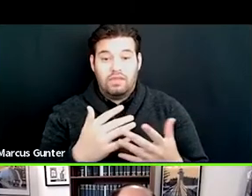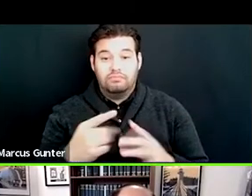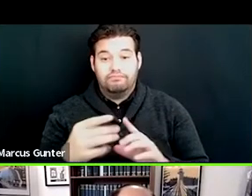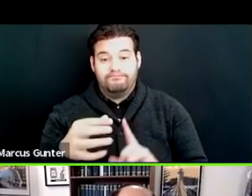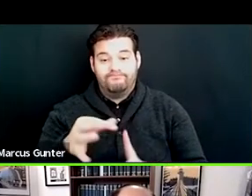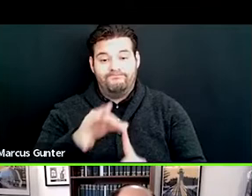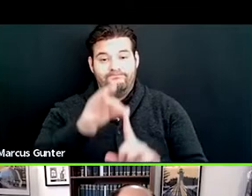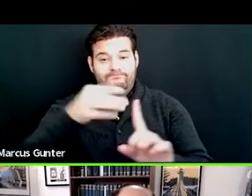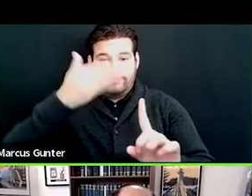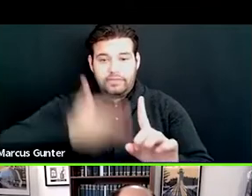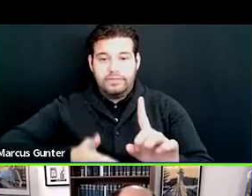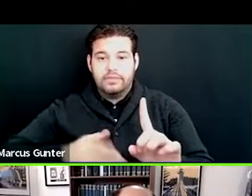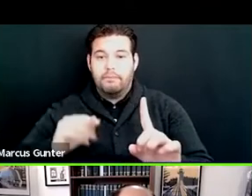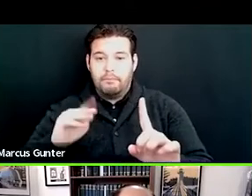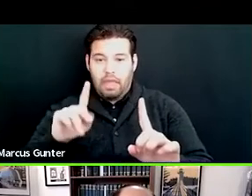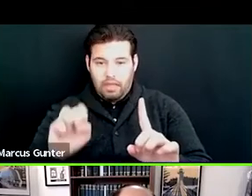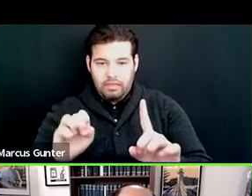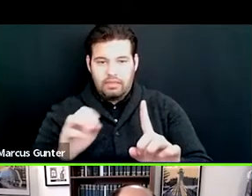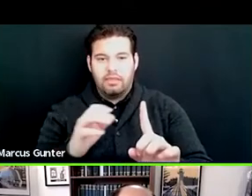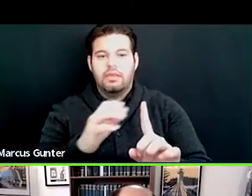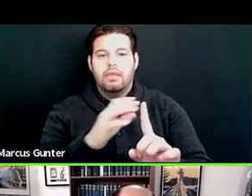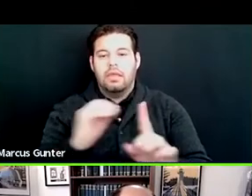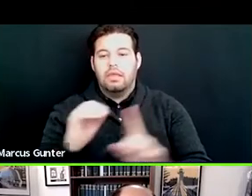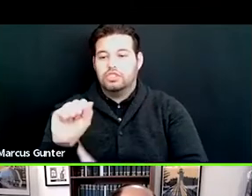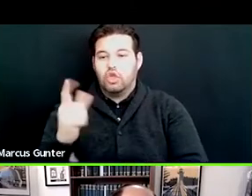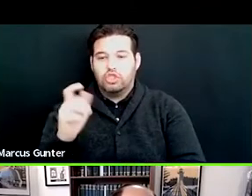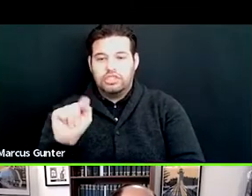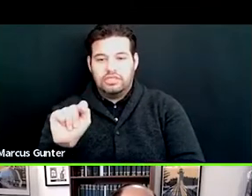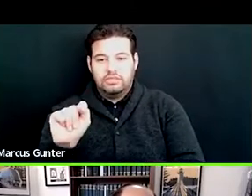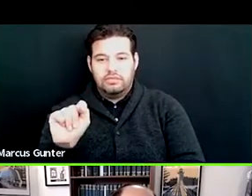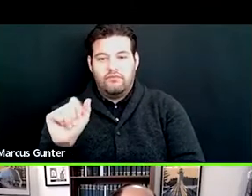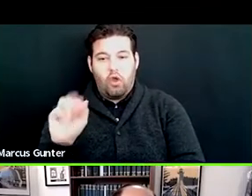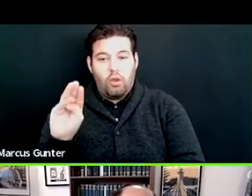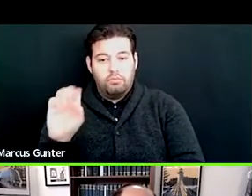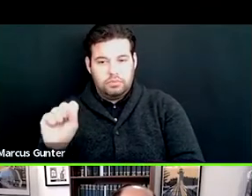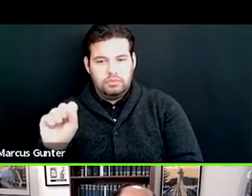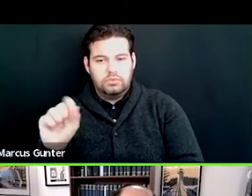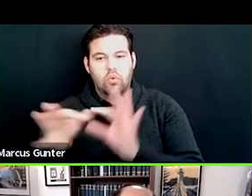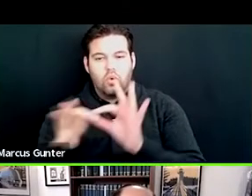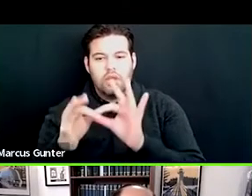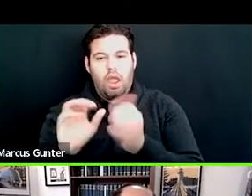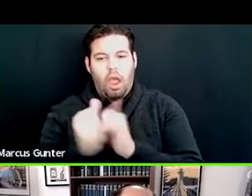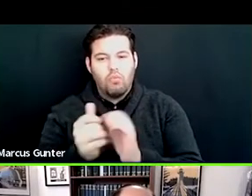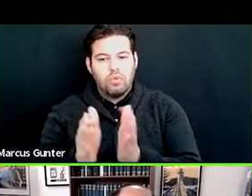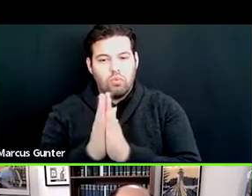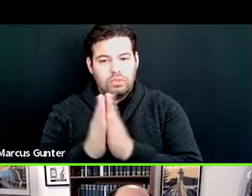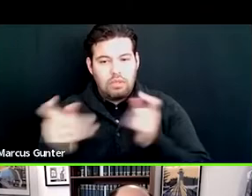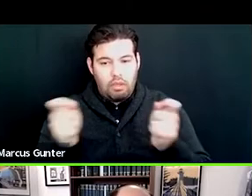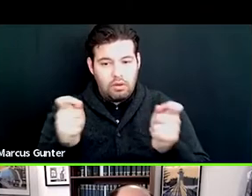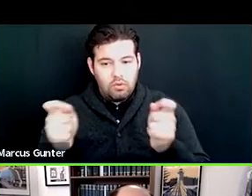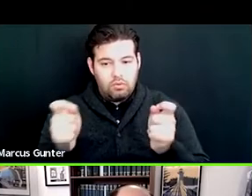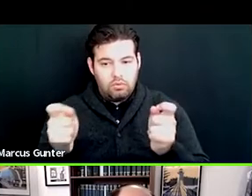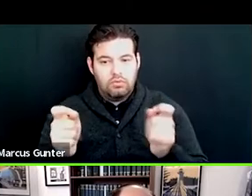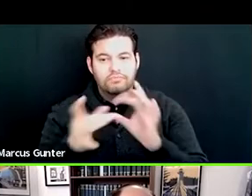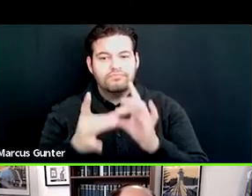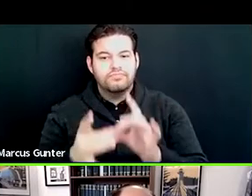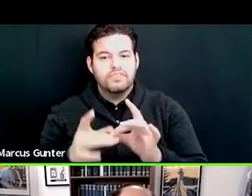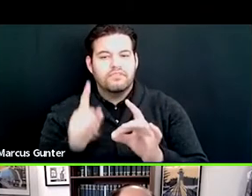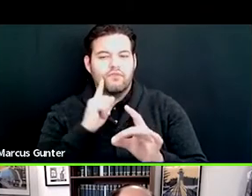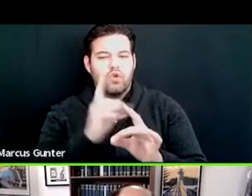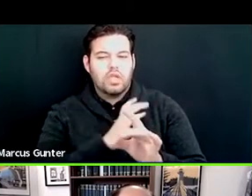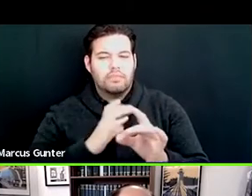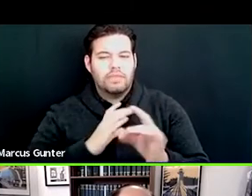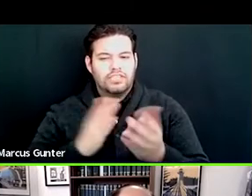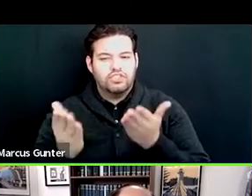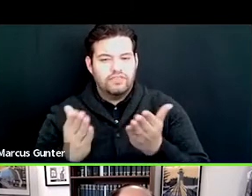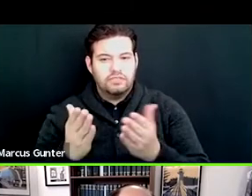Office have been coordinating about how requests for an accommodation are handled with requests related to committee services